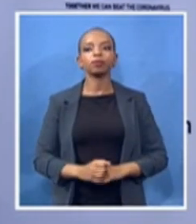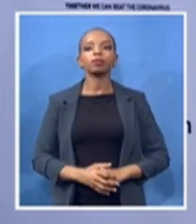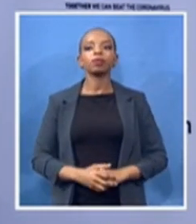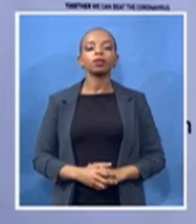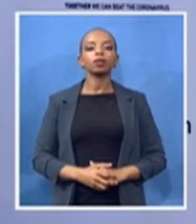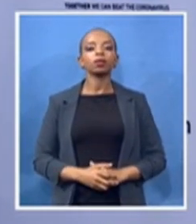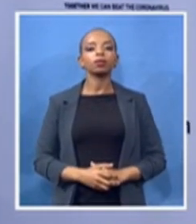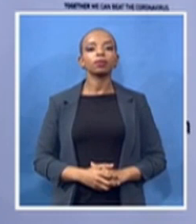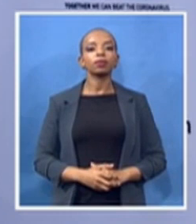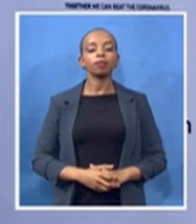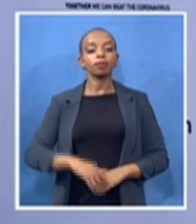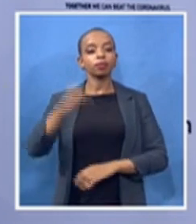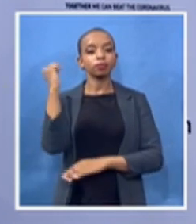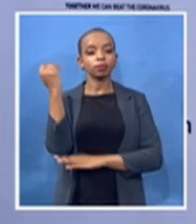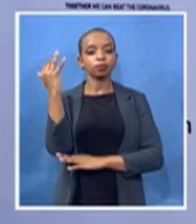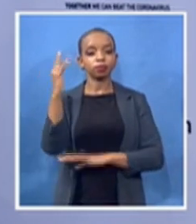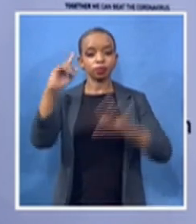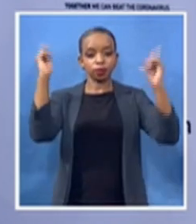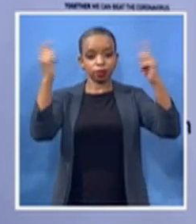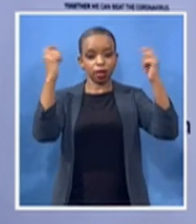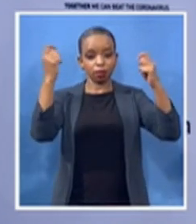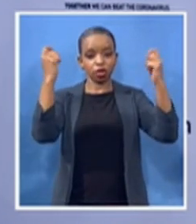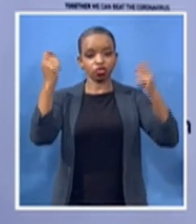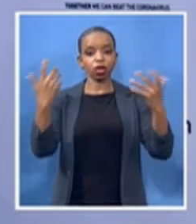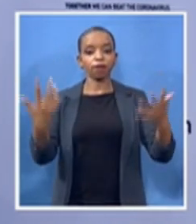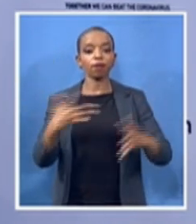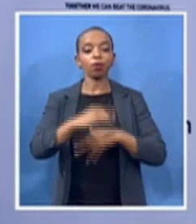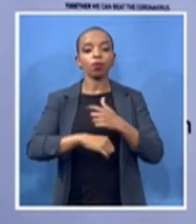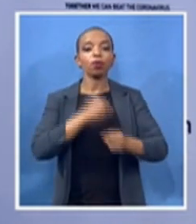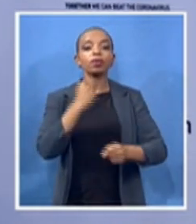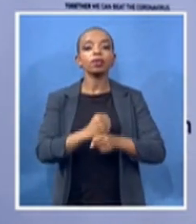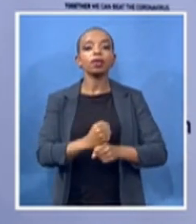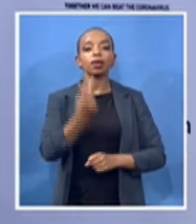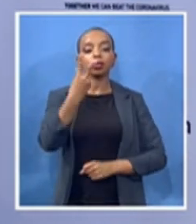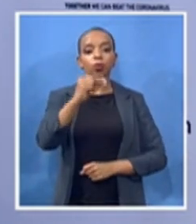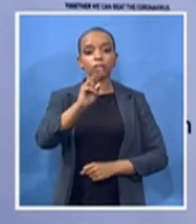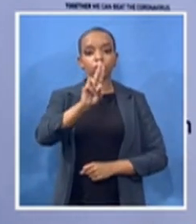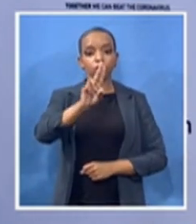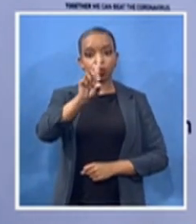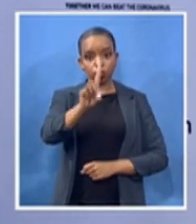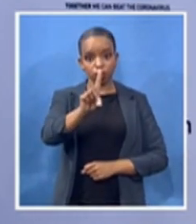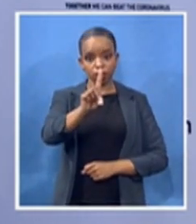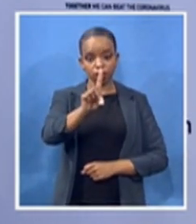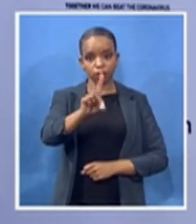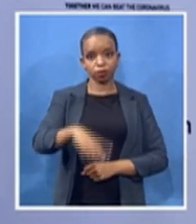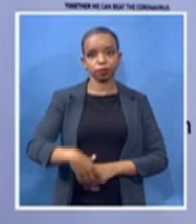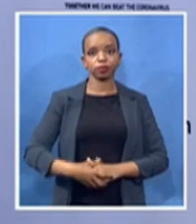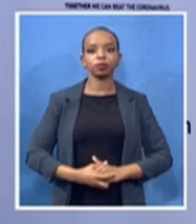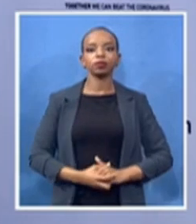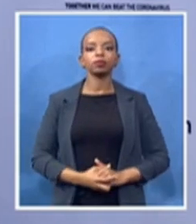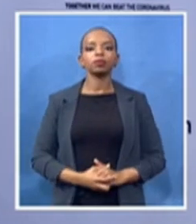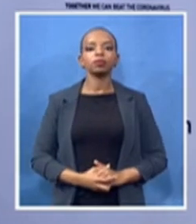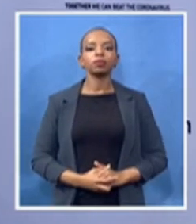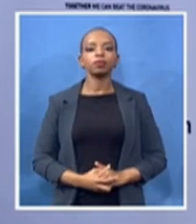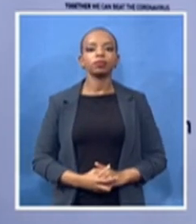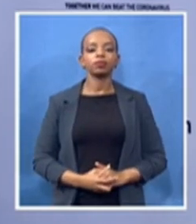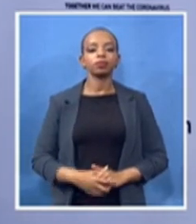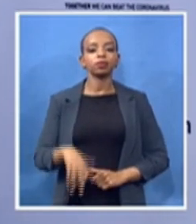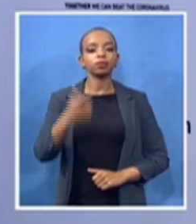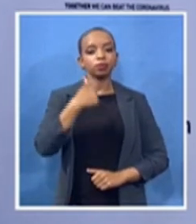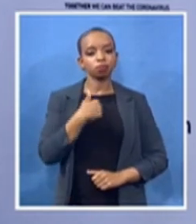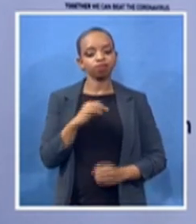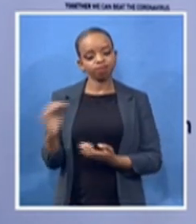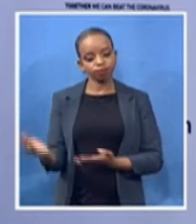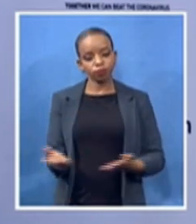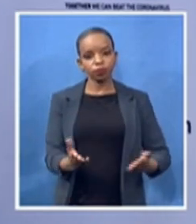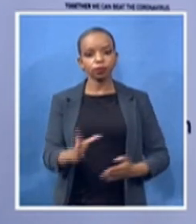i would like to invite dr musawengosi sorombe to take